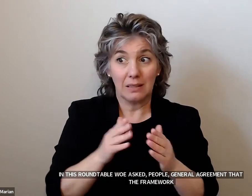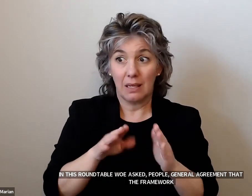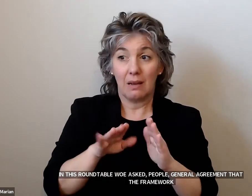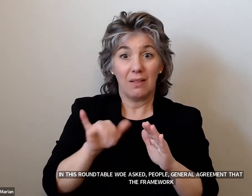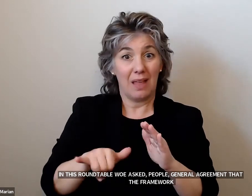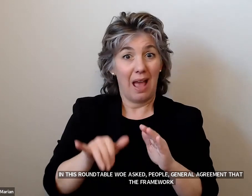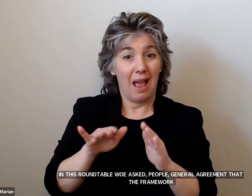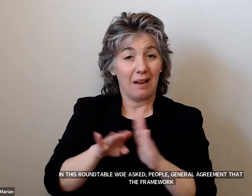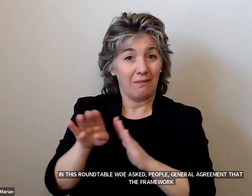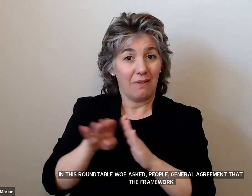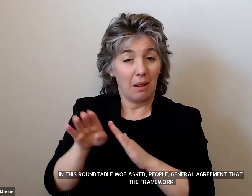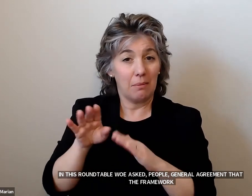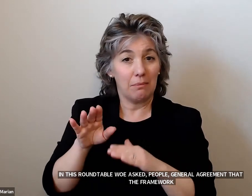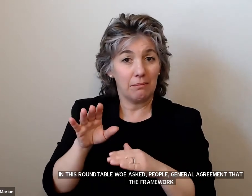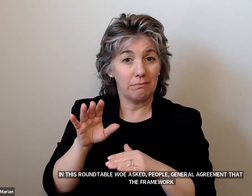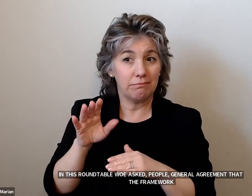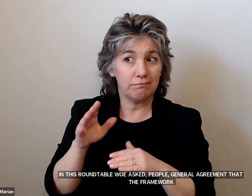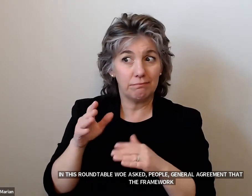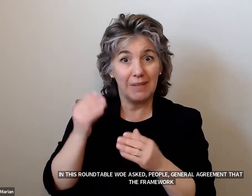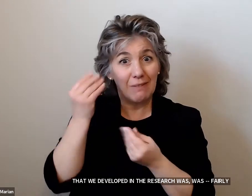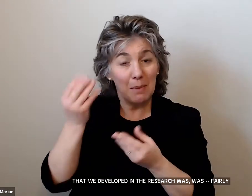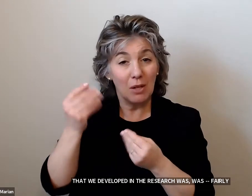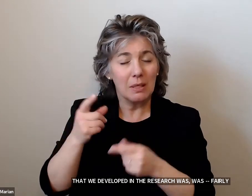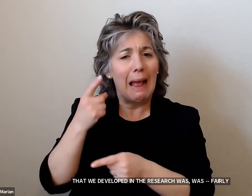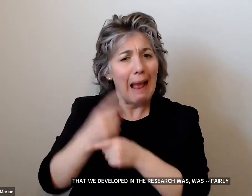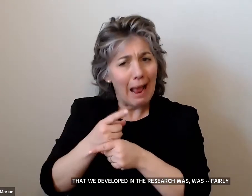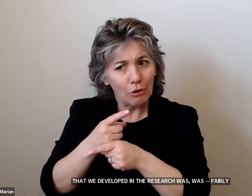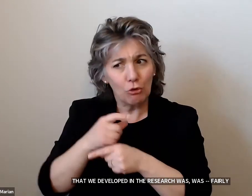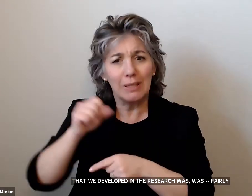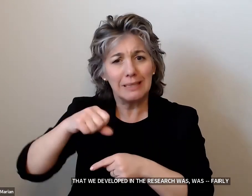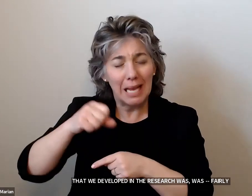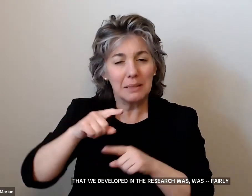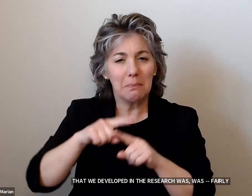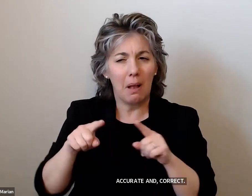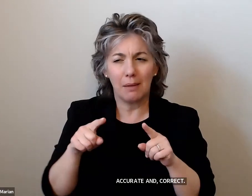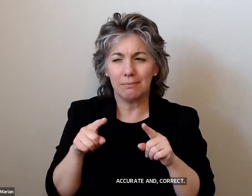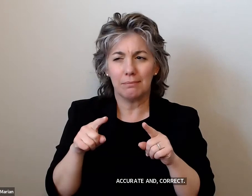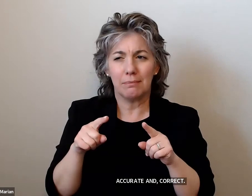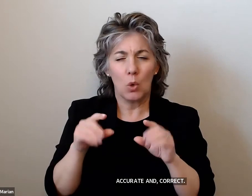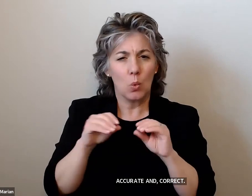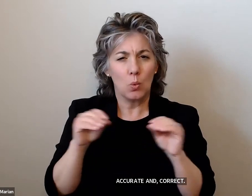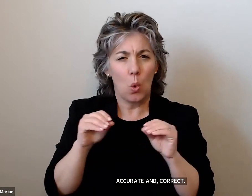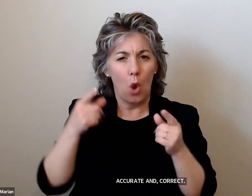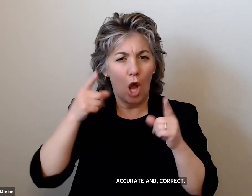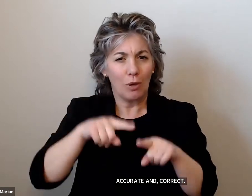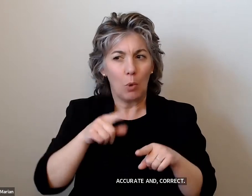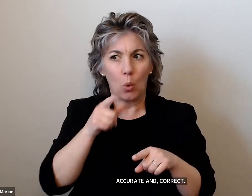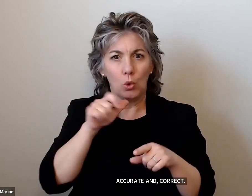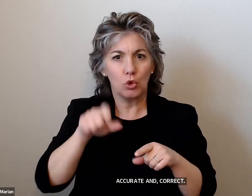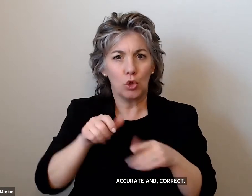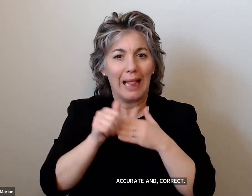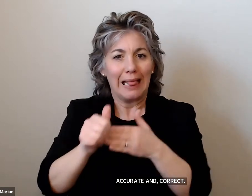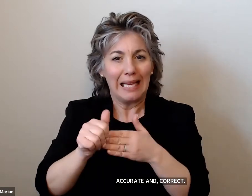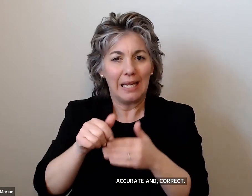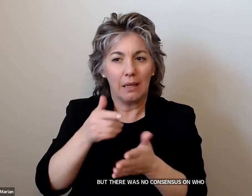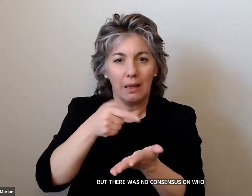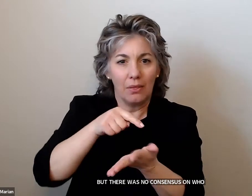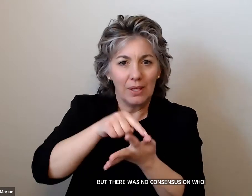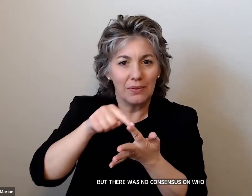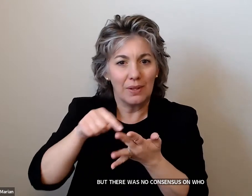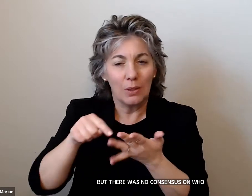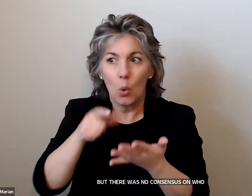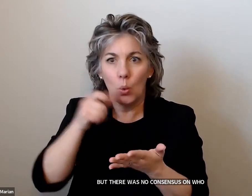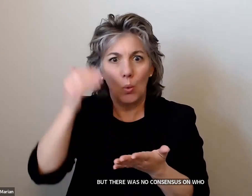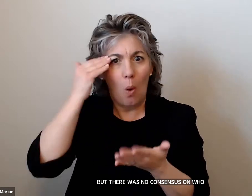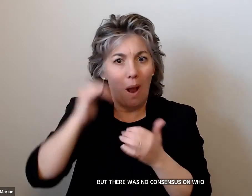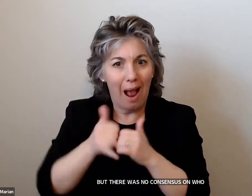fairly accurate and correct. But there was no consensus on who should lead each part of this. Who has the know-how,